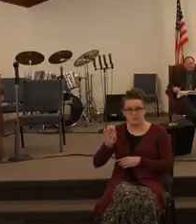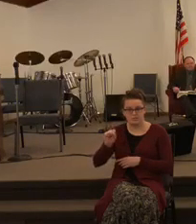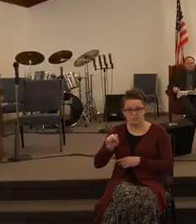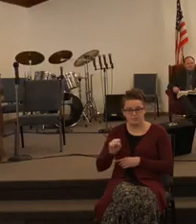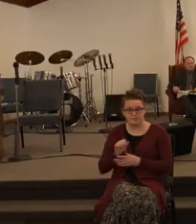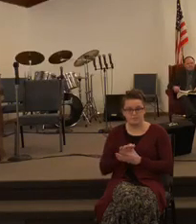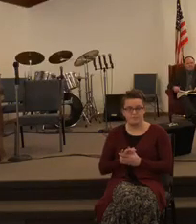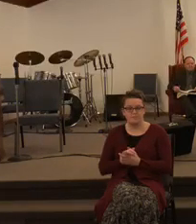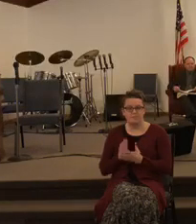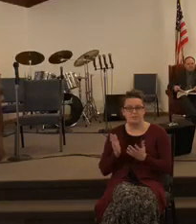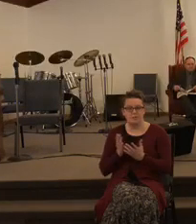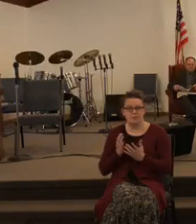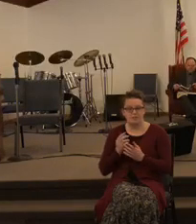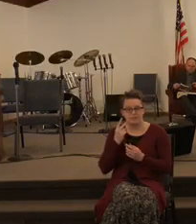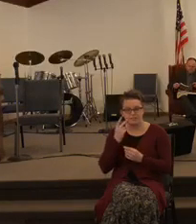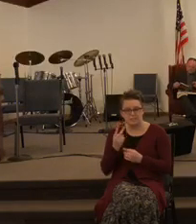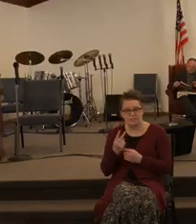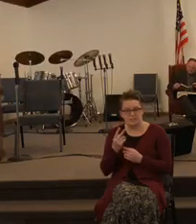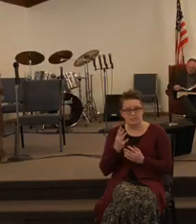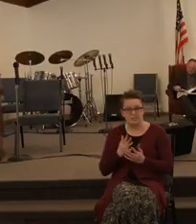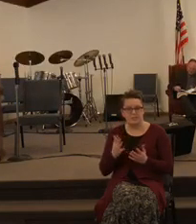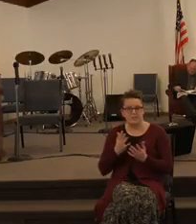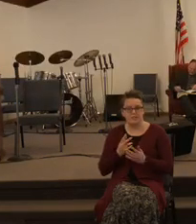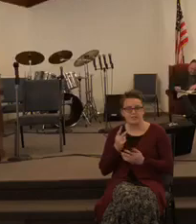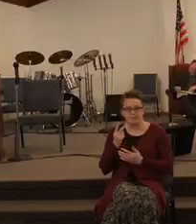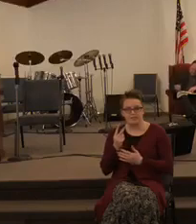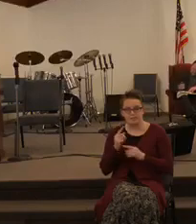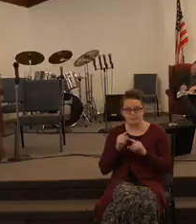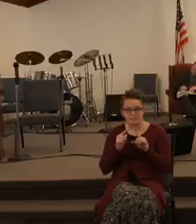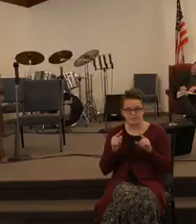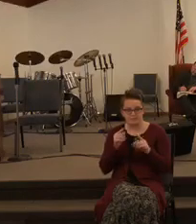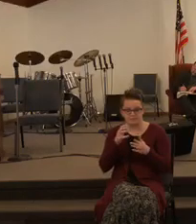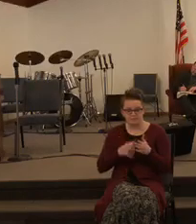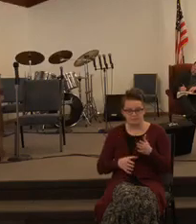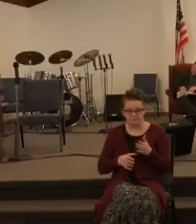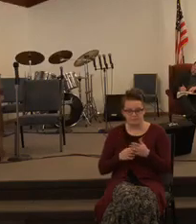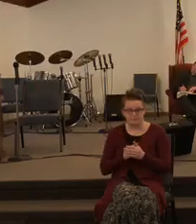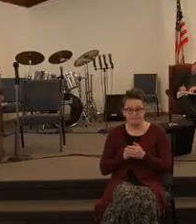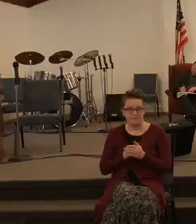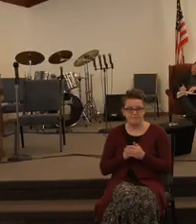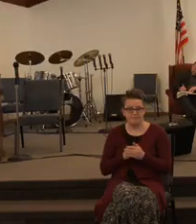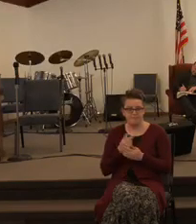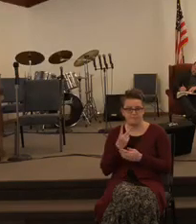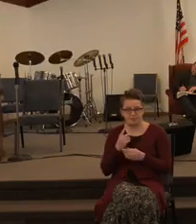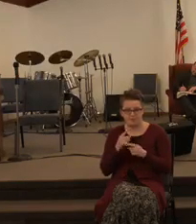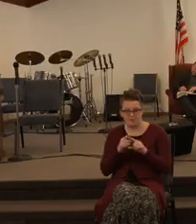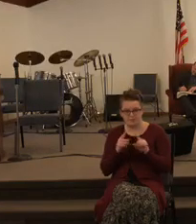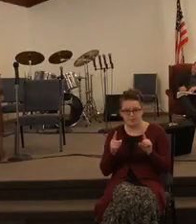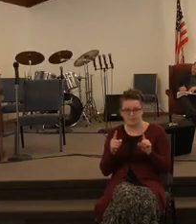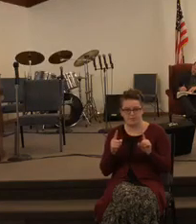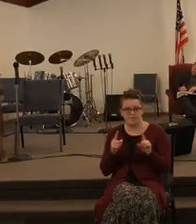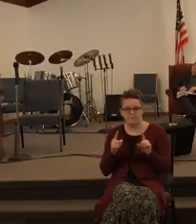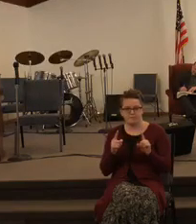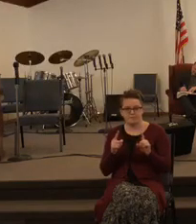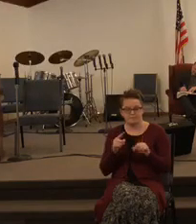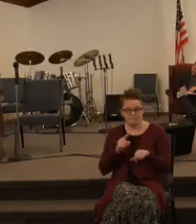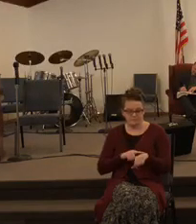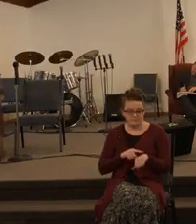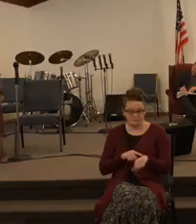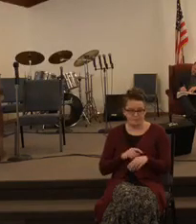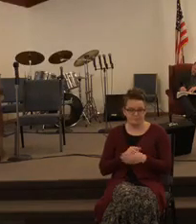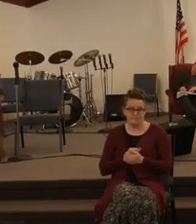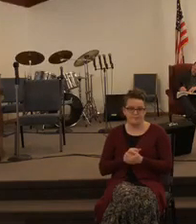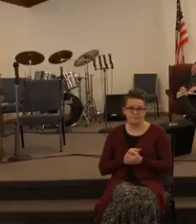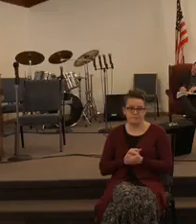so what you see here is two passages of scripture two different periods of time